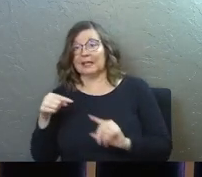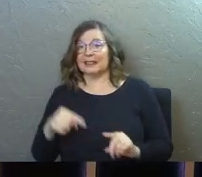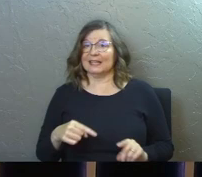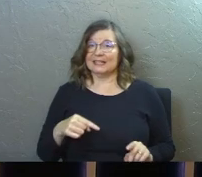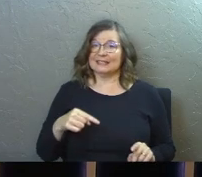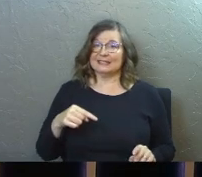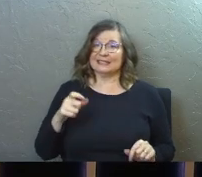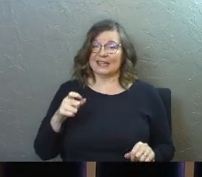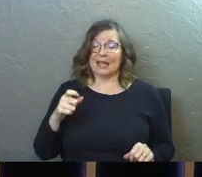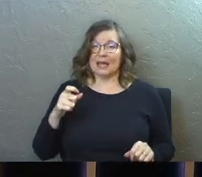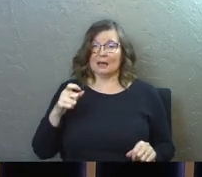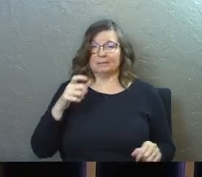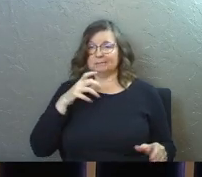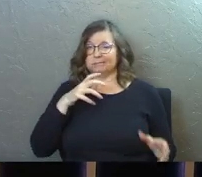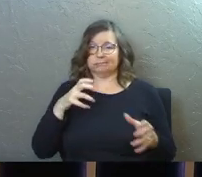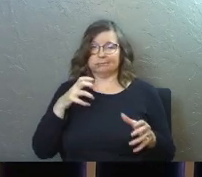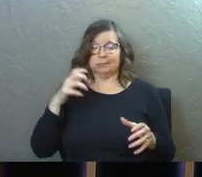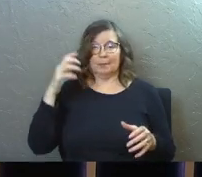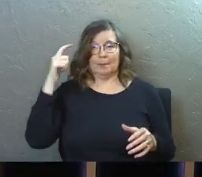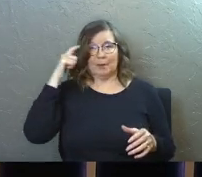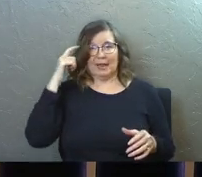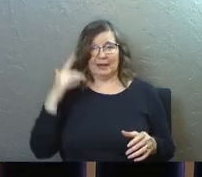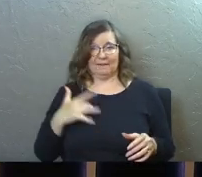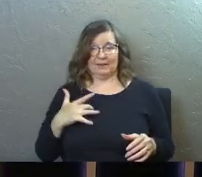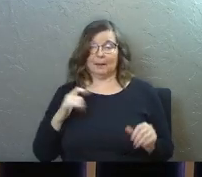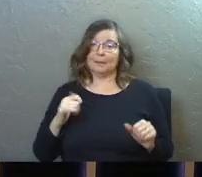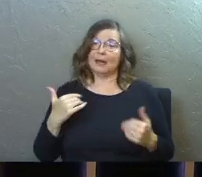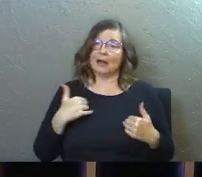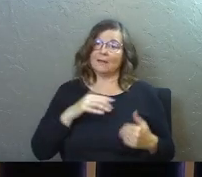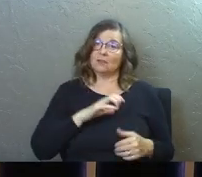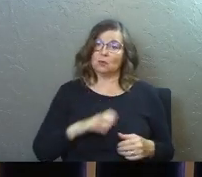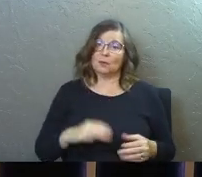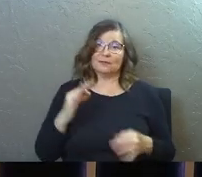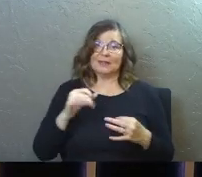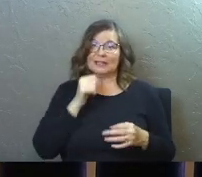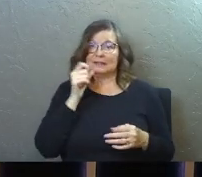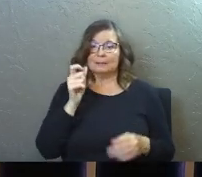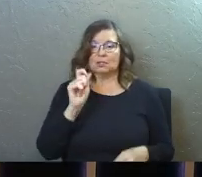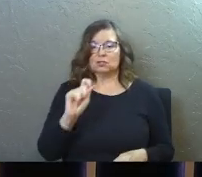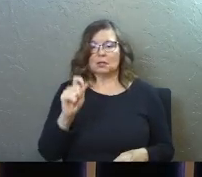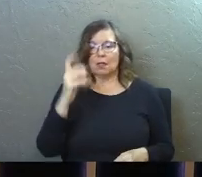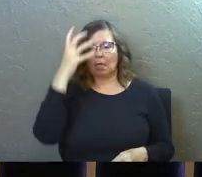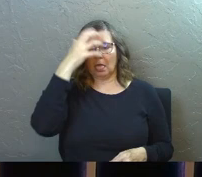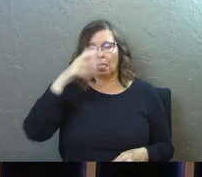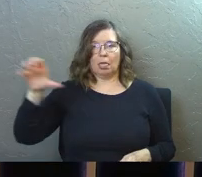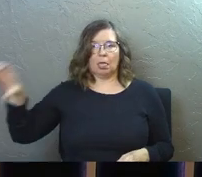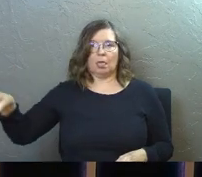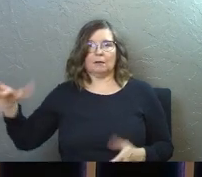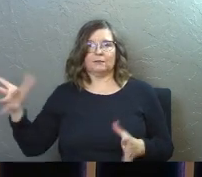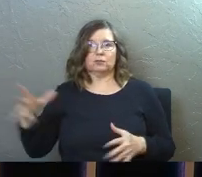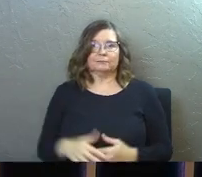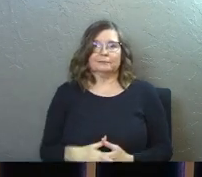is brainy, um, but having a Christian faith does not mean checking your brain at the door.